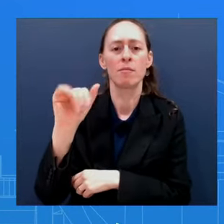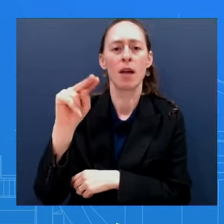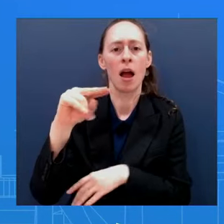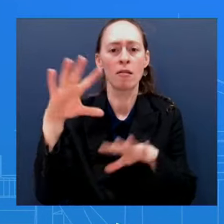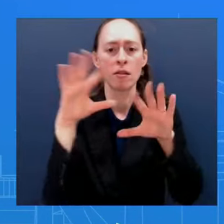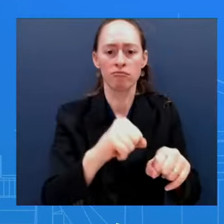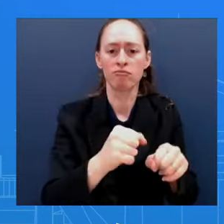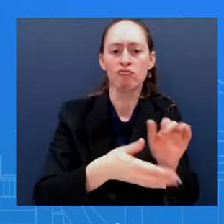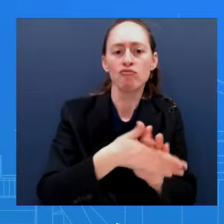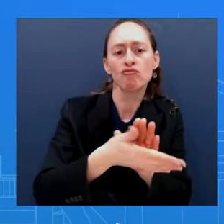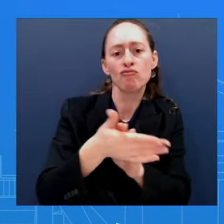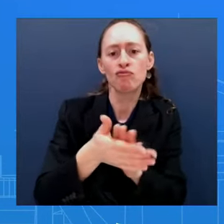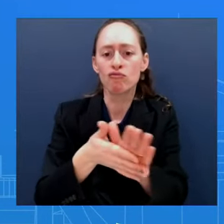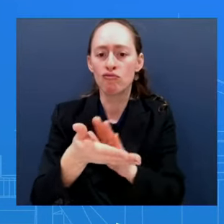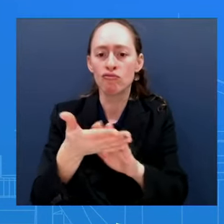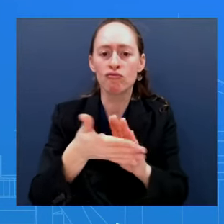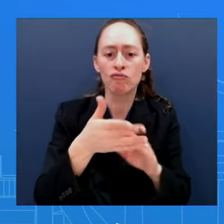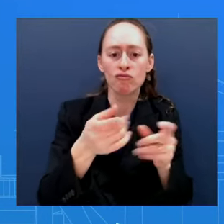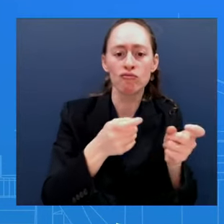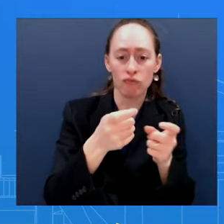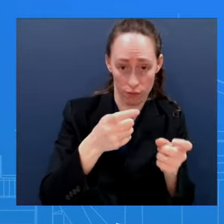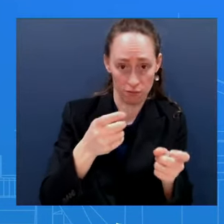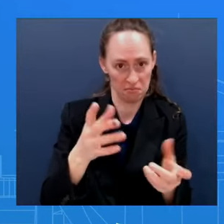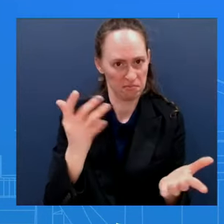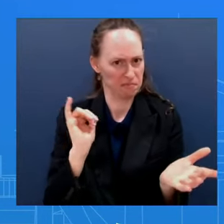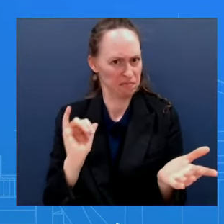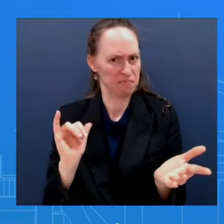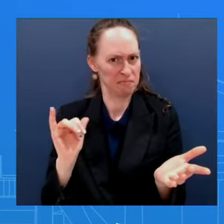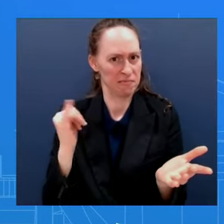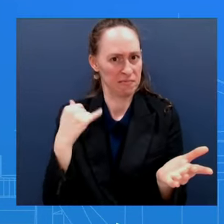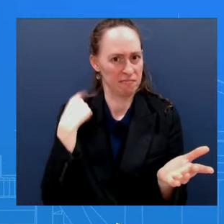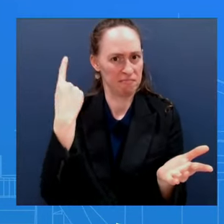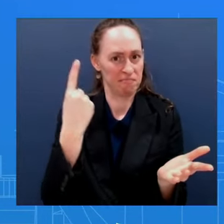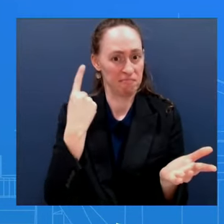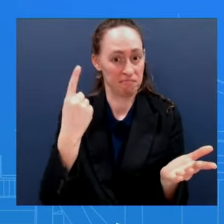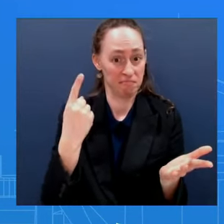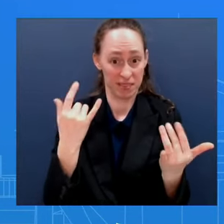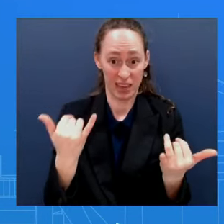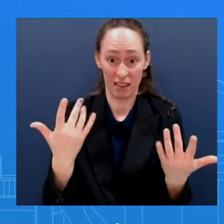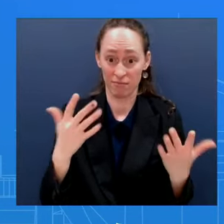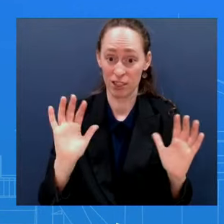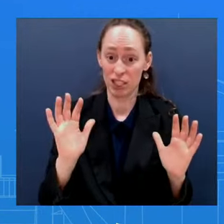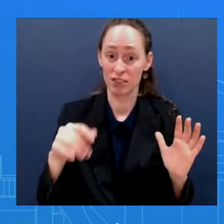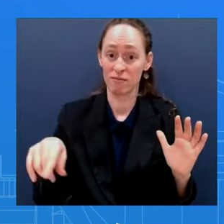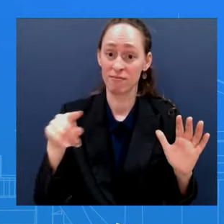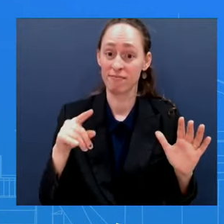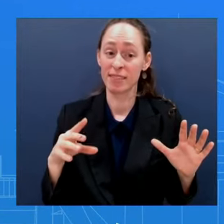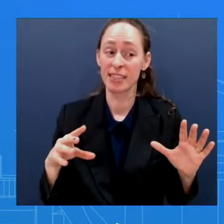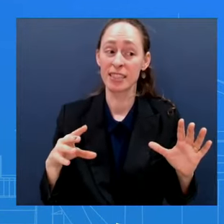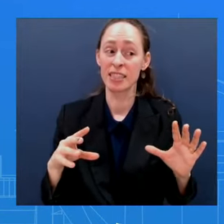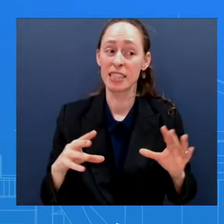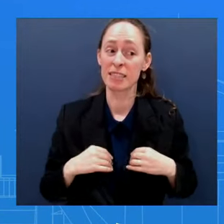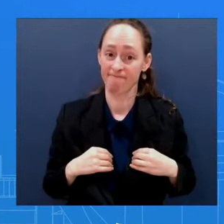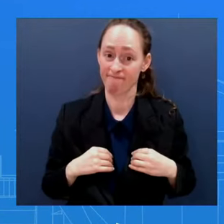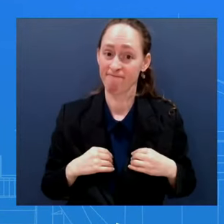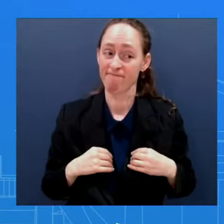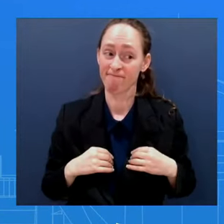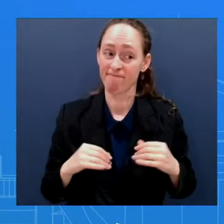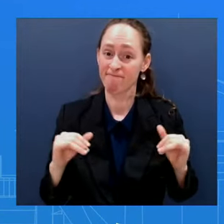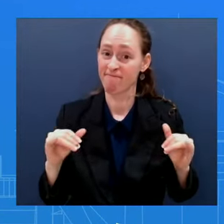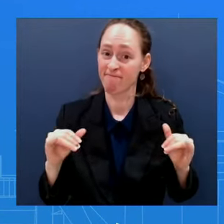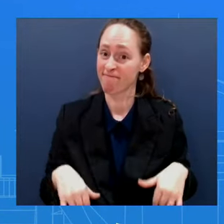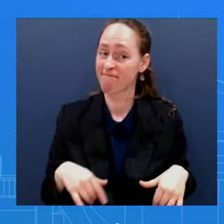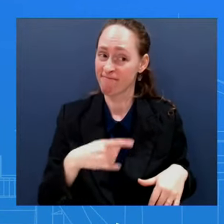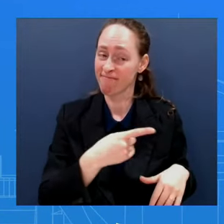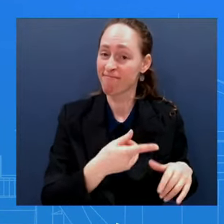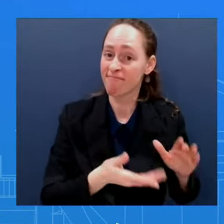no efforts by the United States Government to quote-unquote normalize, as you put it Or to recognize the Taliban officially